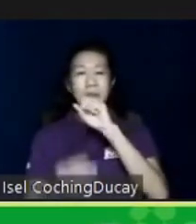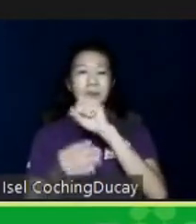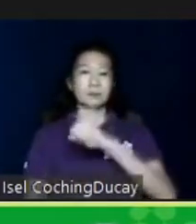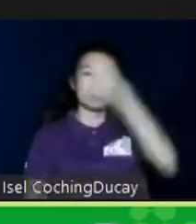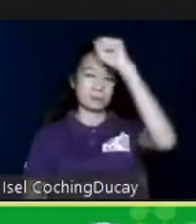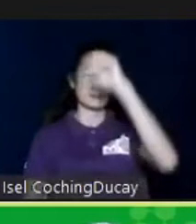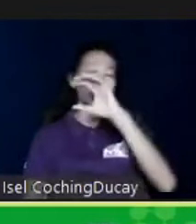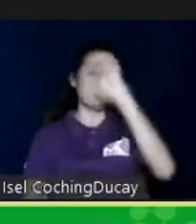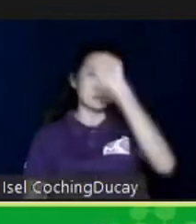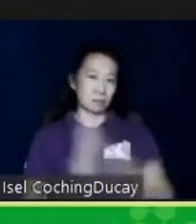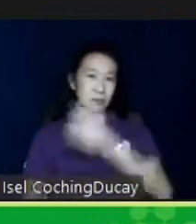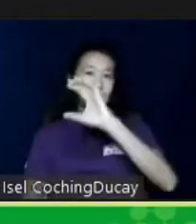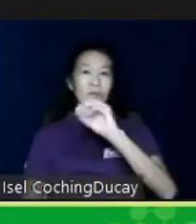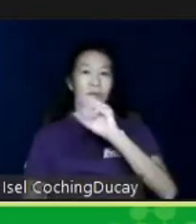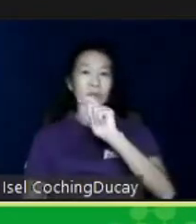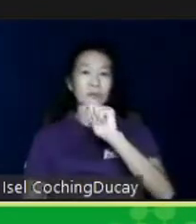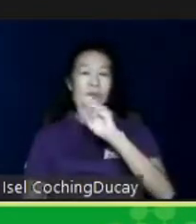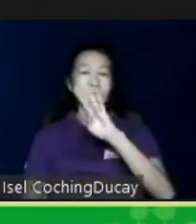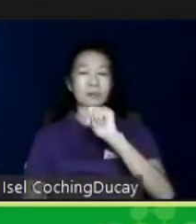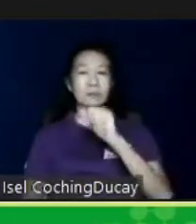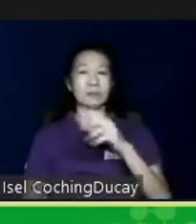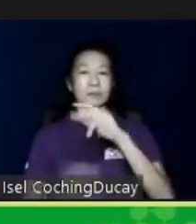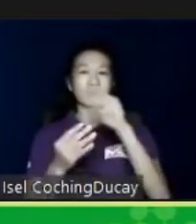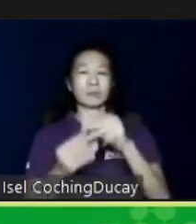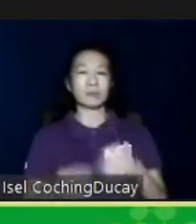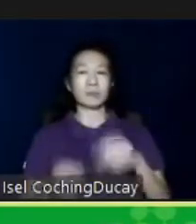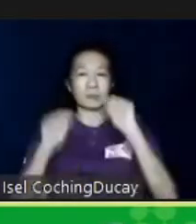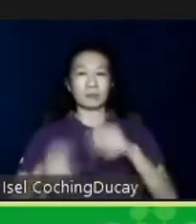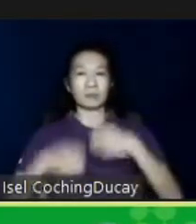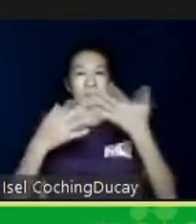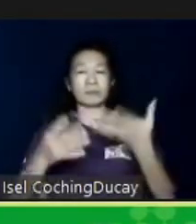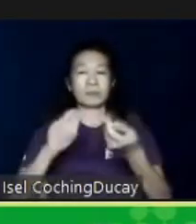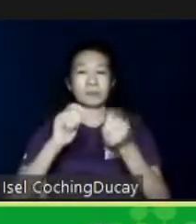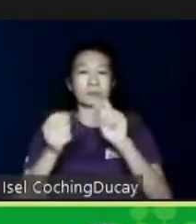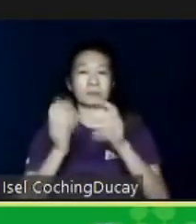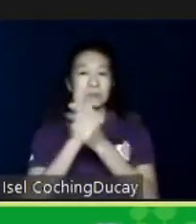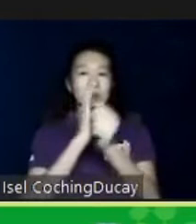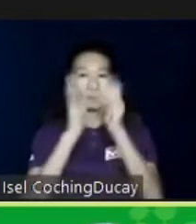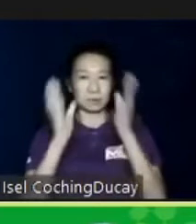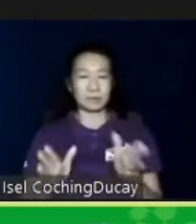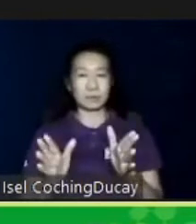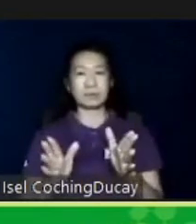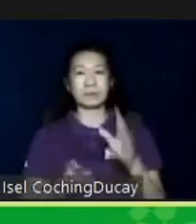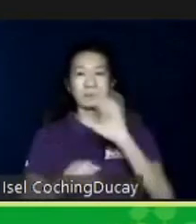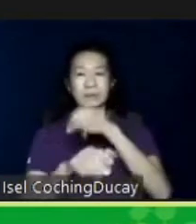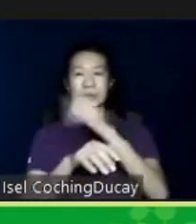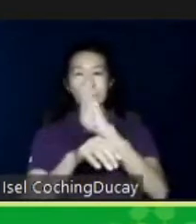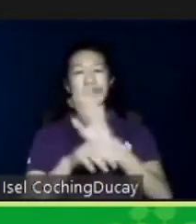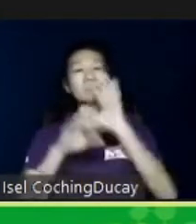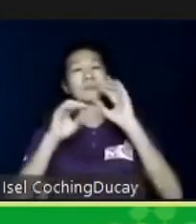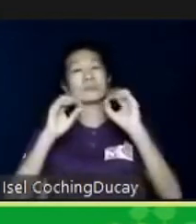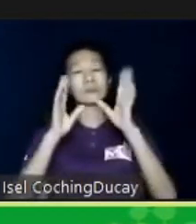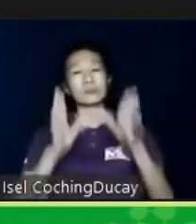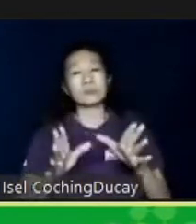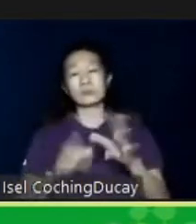the TELUS Foundation. So, we were able to provide transition specialists and job coaches to the people